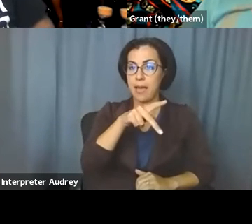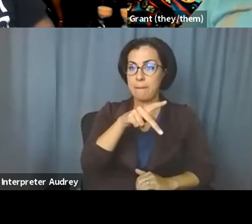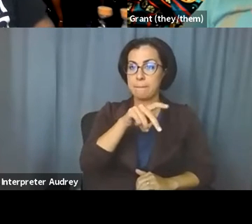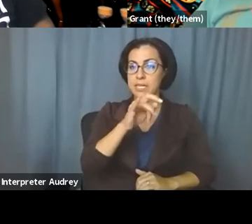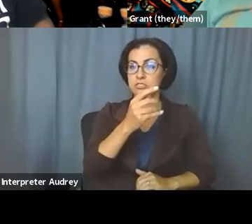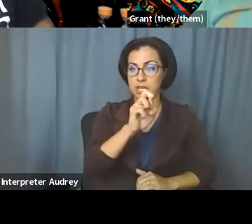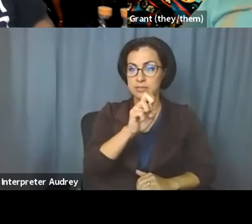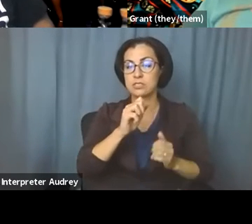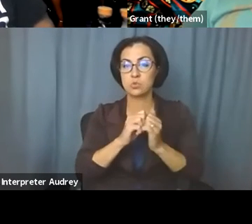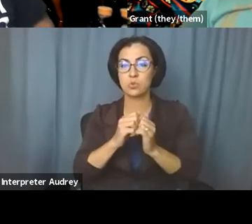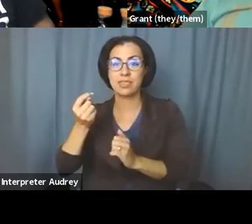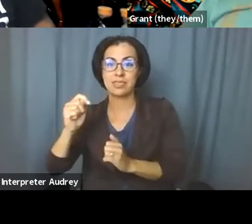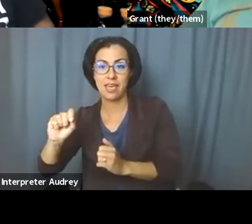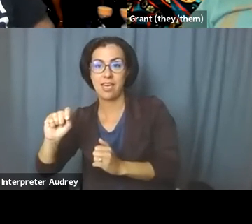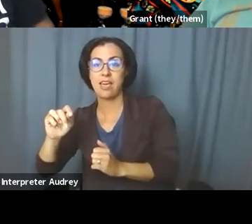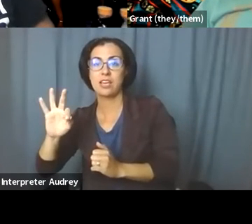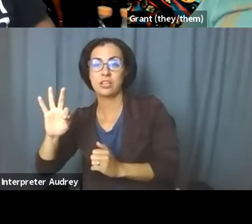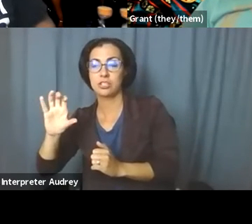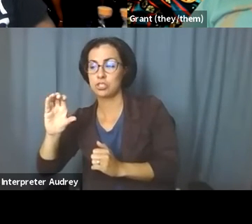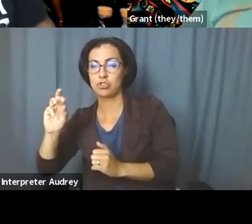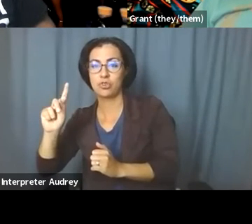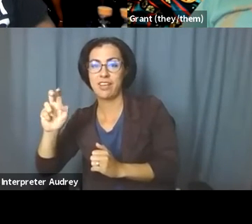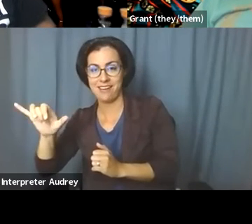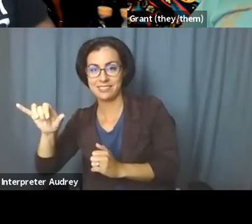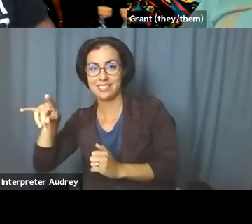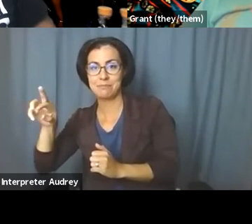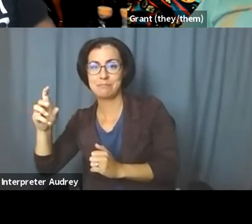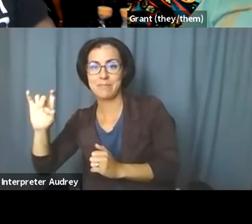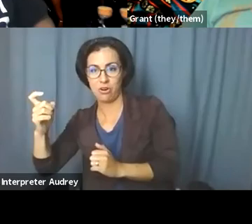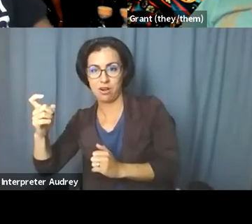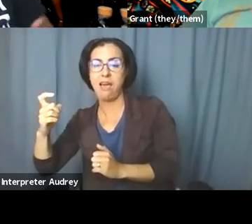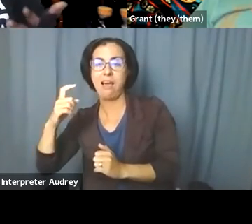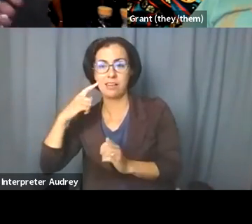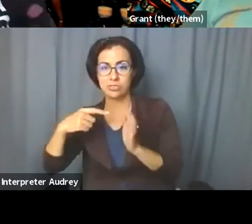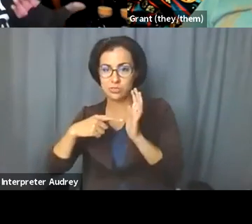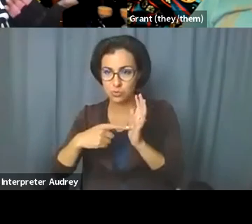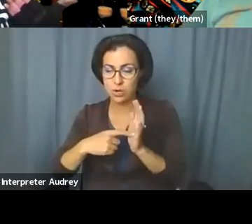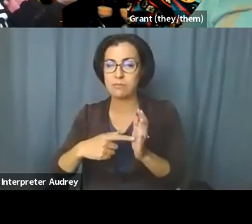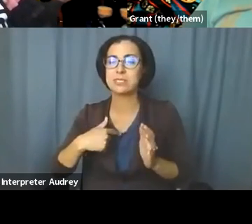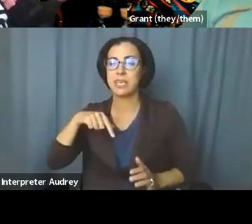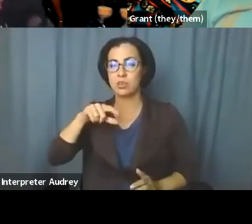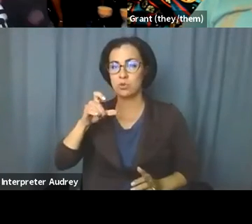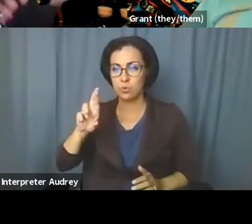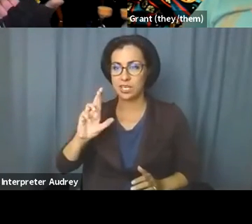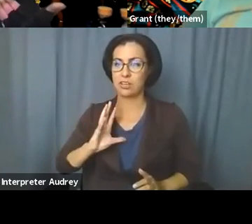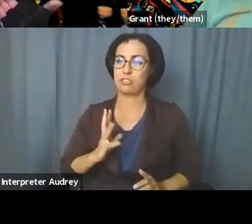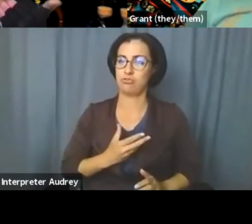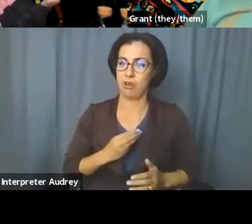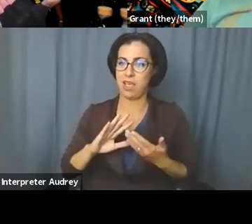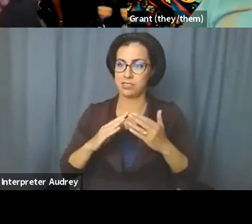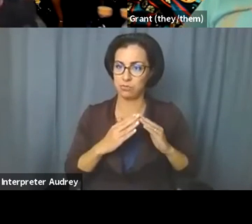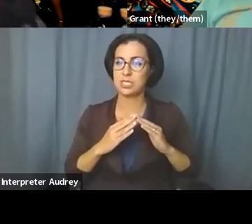justice producers who work in BIPOC, disabled, queer, and trans communities. We will begin with our land